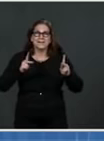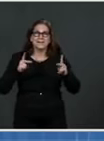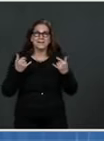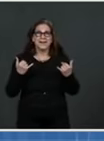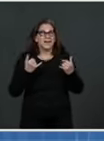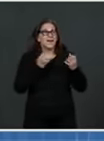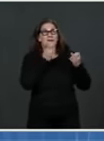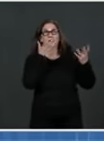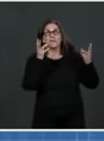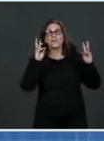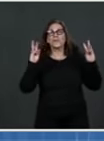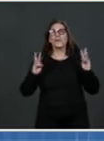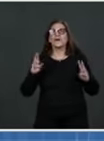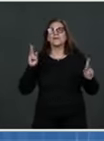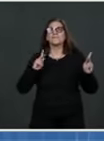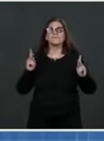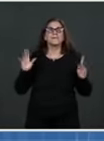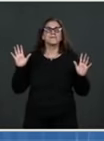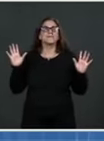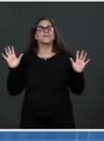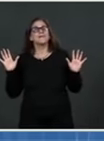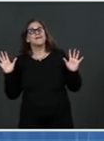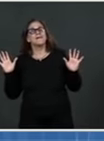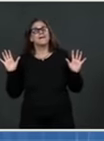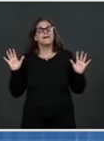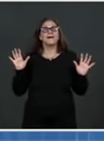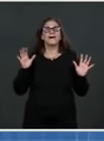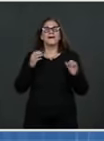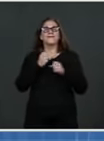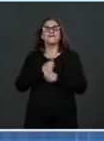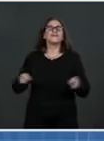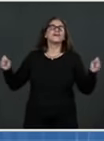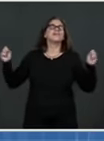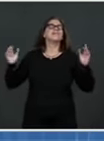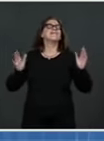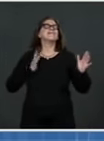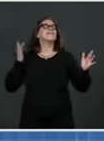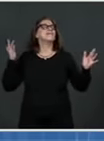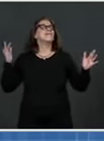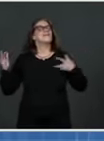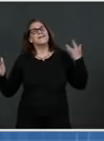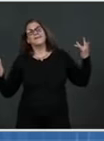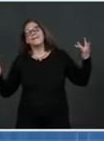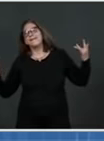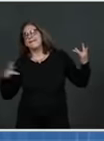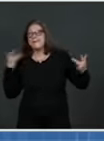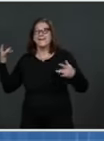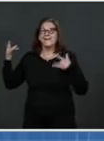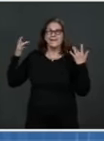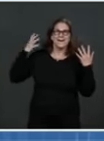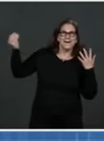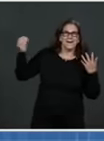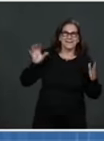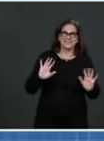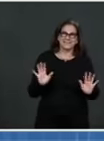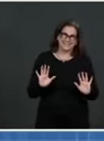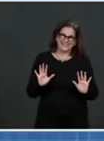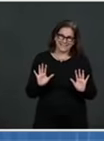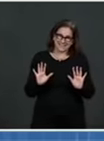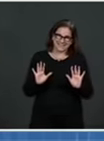cut loose. We've just got to hang in there a bit longer. And I think the reason we're seeing this plateauing and a bit of a little